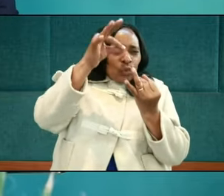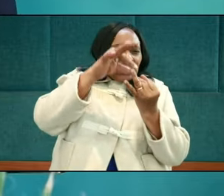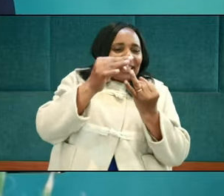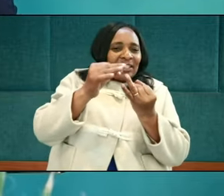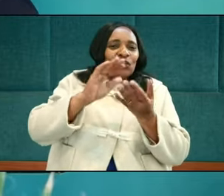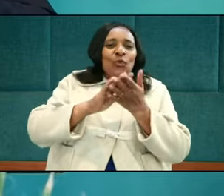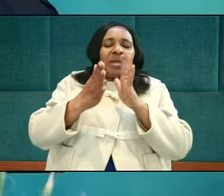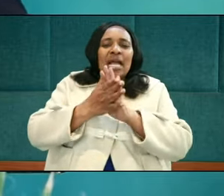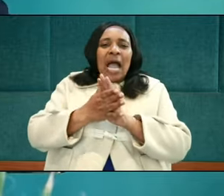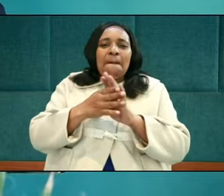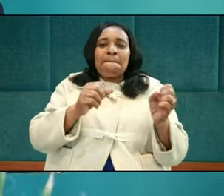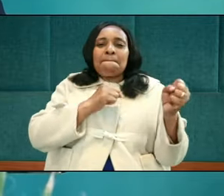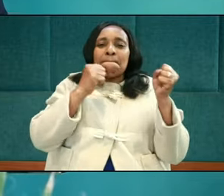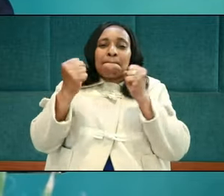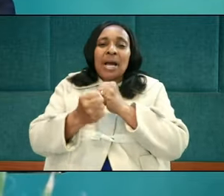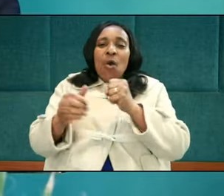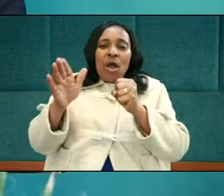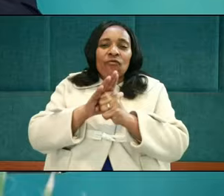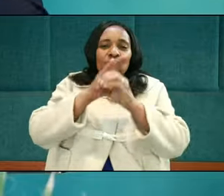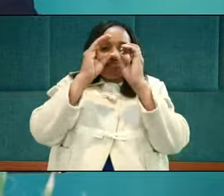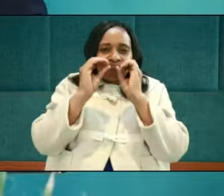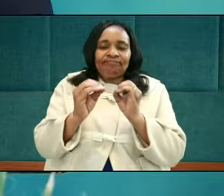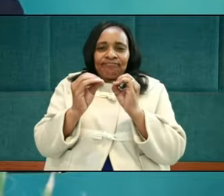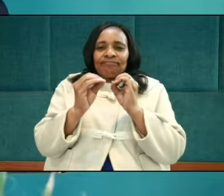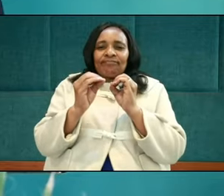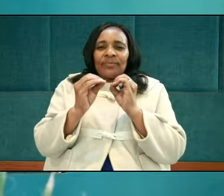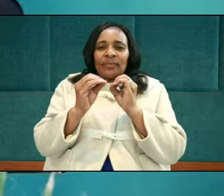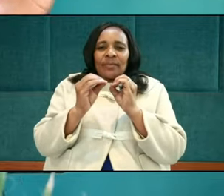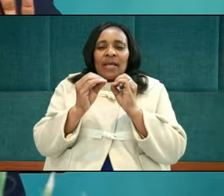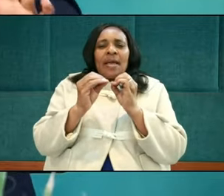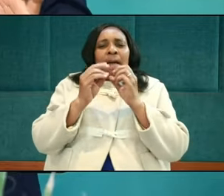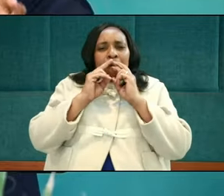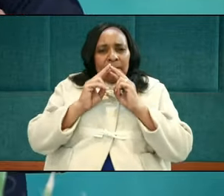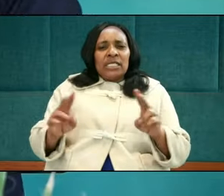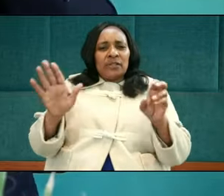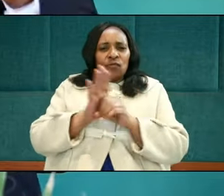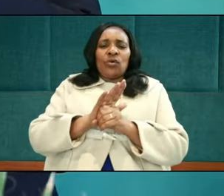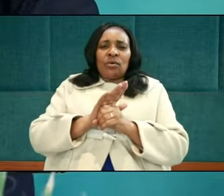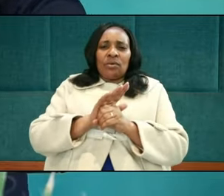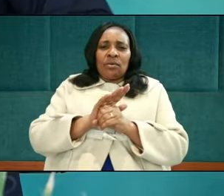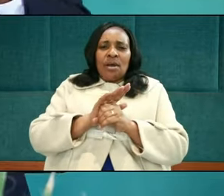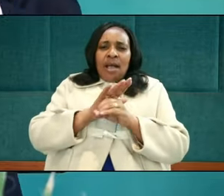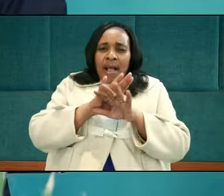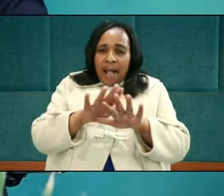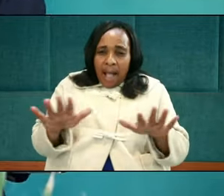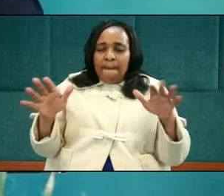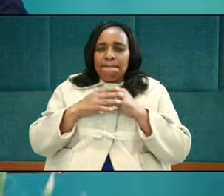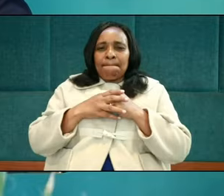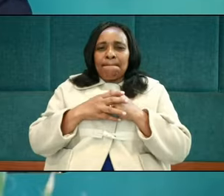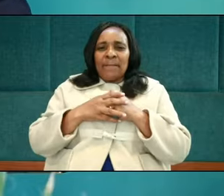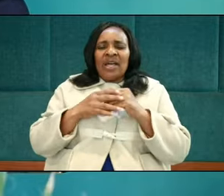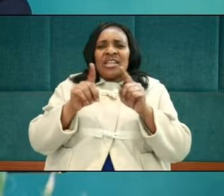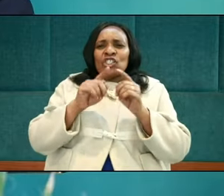be placid, to be calm and peaceful. All of these things, the medicine, the wind,